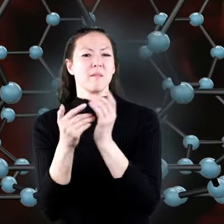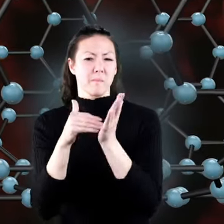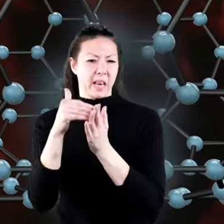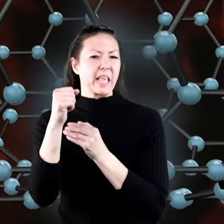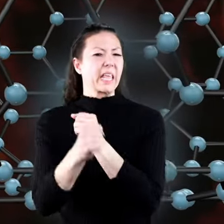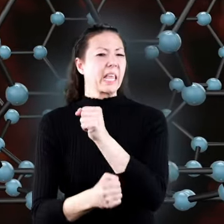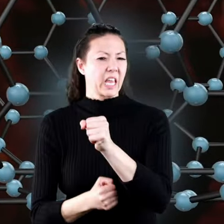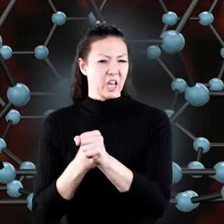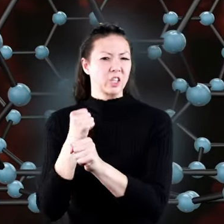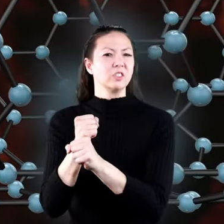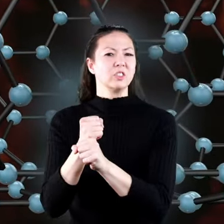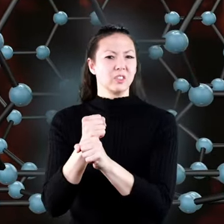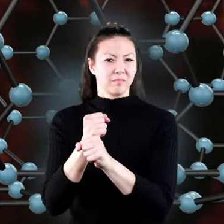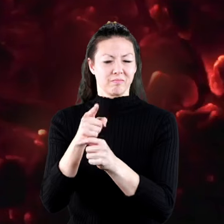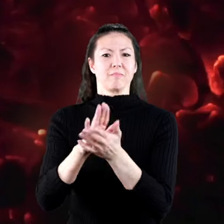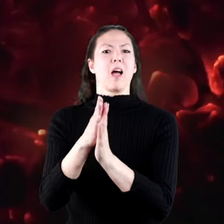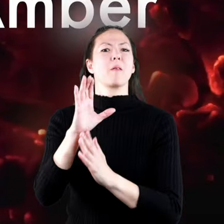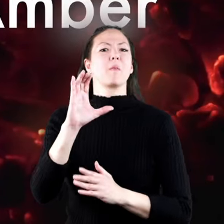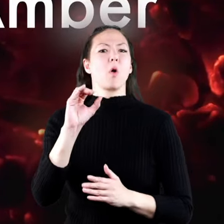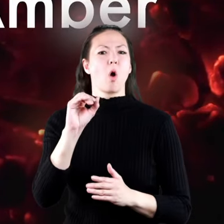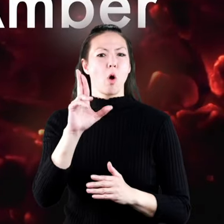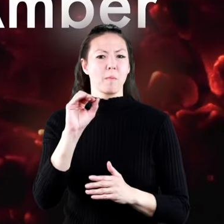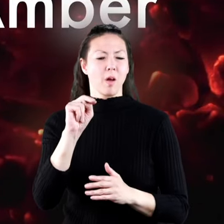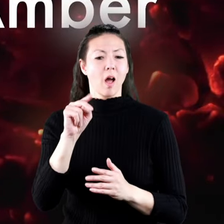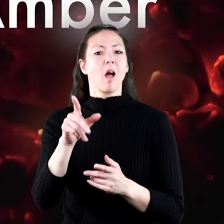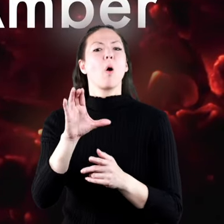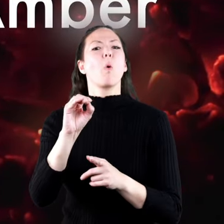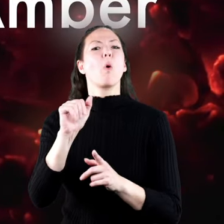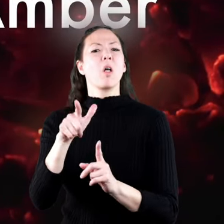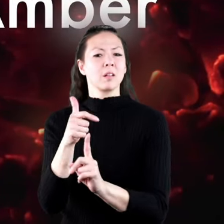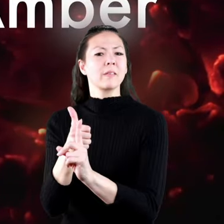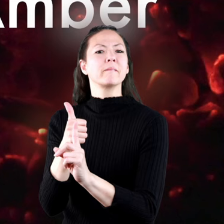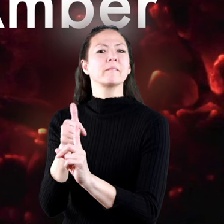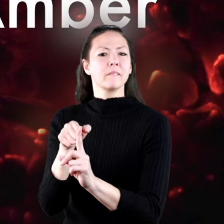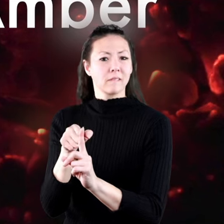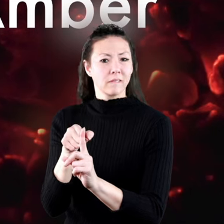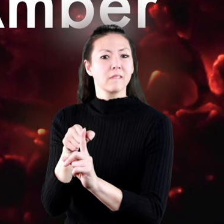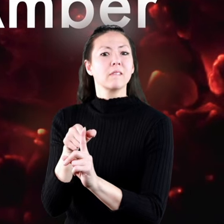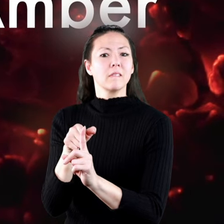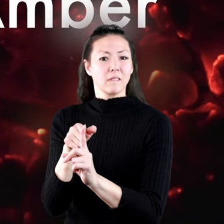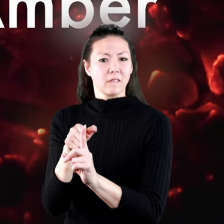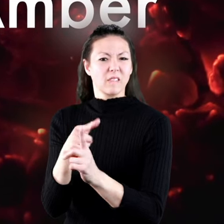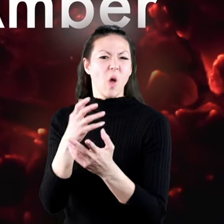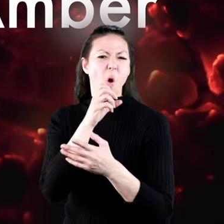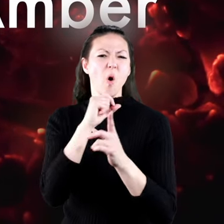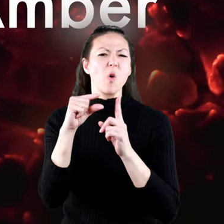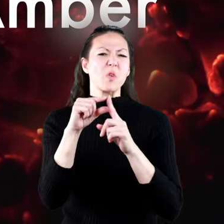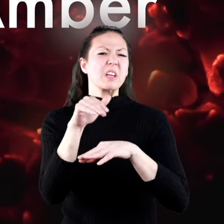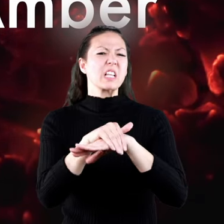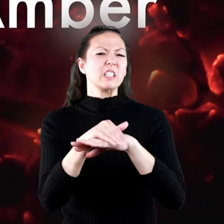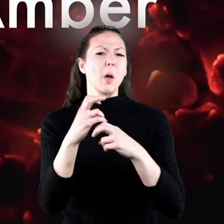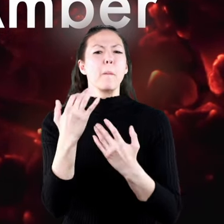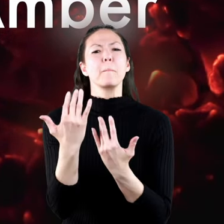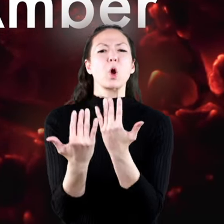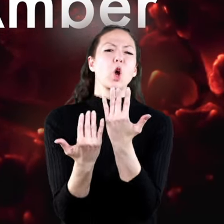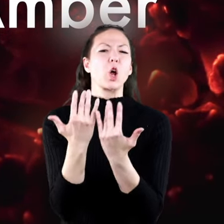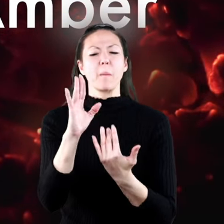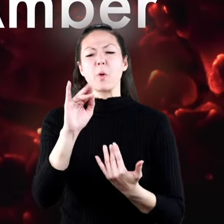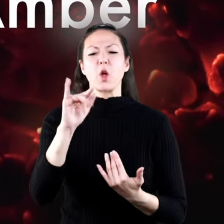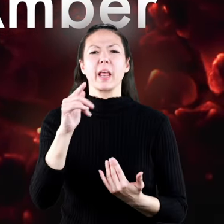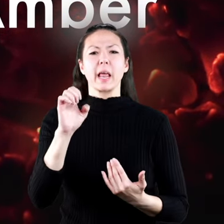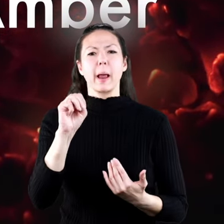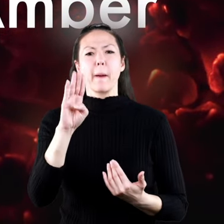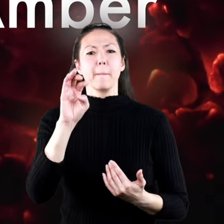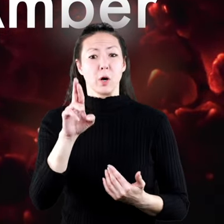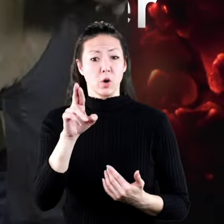over millions of years. Not surprisingly, the word coal itself is from an old English word meaning